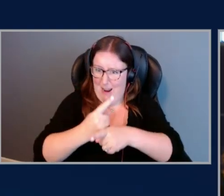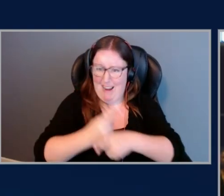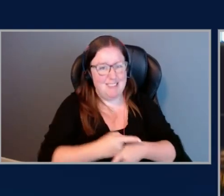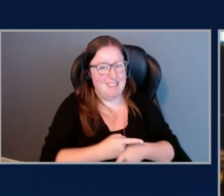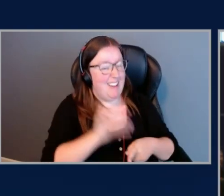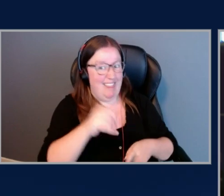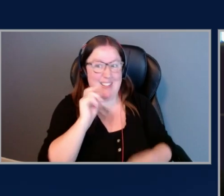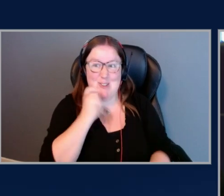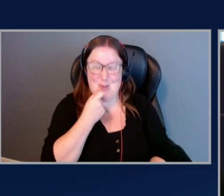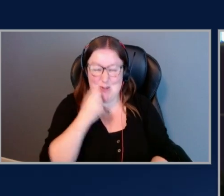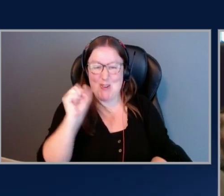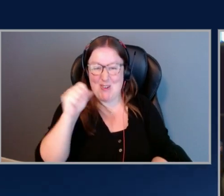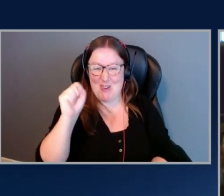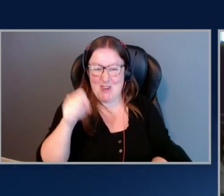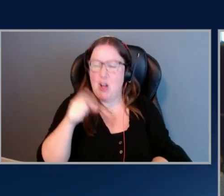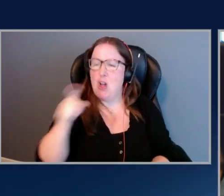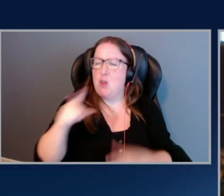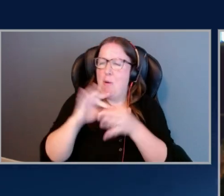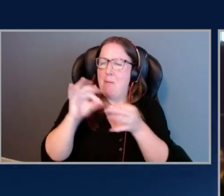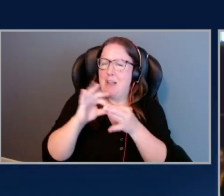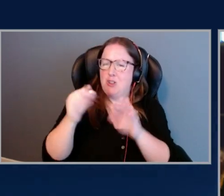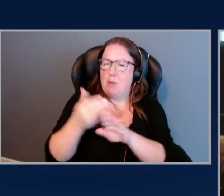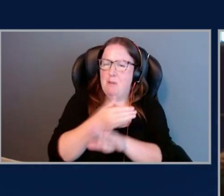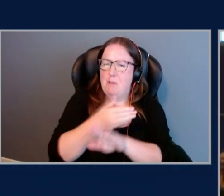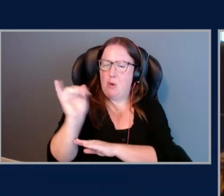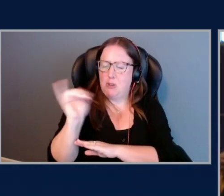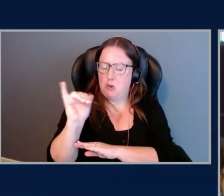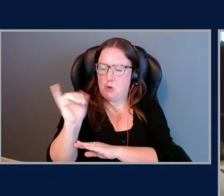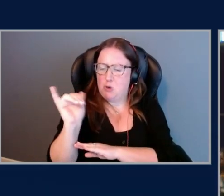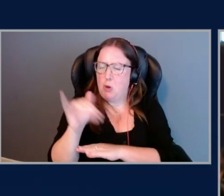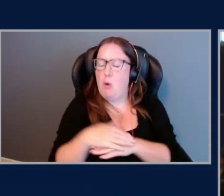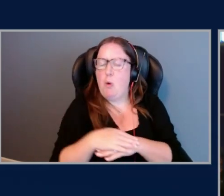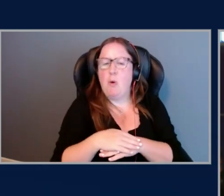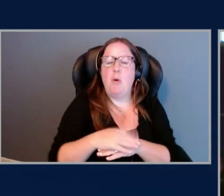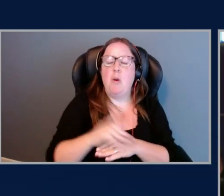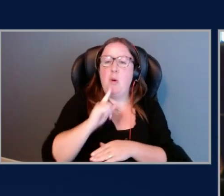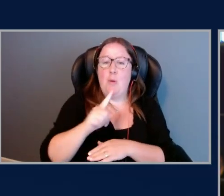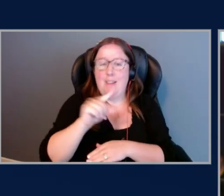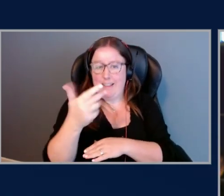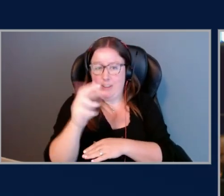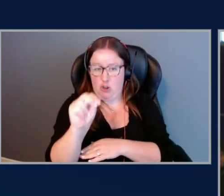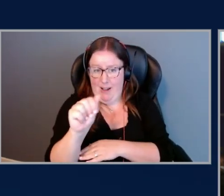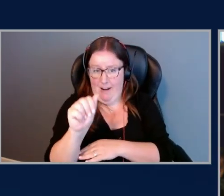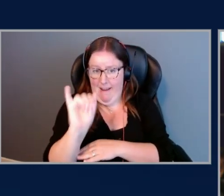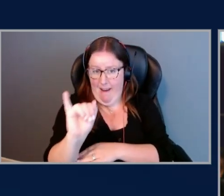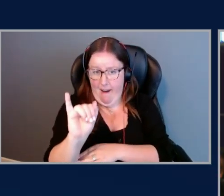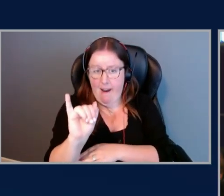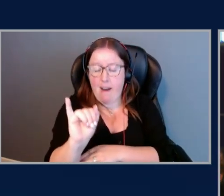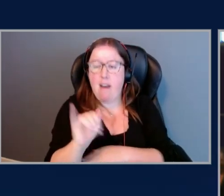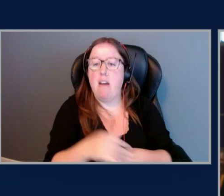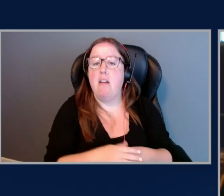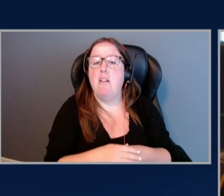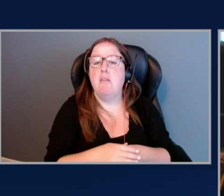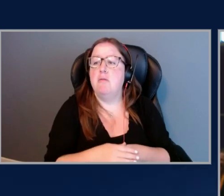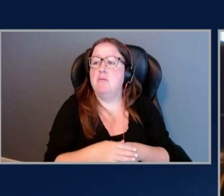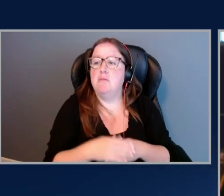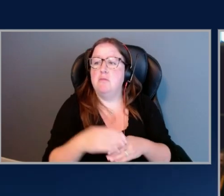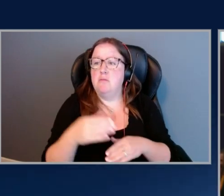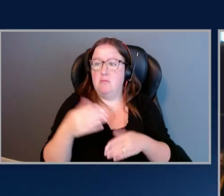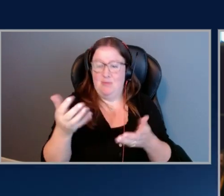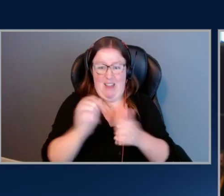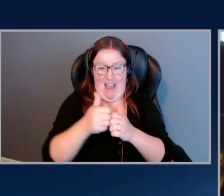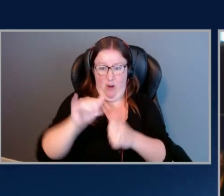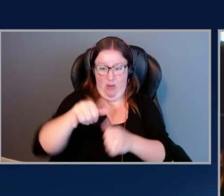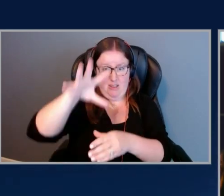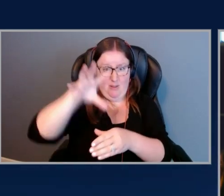It's really cool. And you were saying earlier how, you know, the mix of generative AI and where this can come into play here